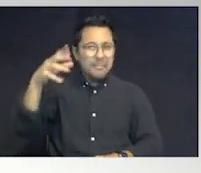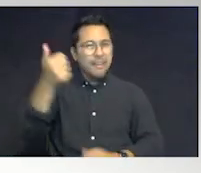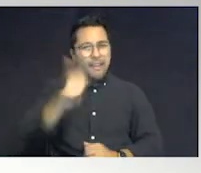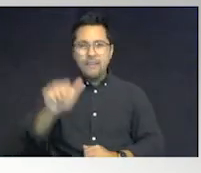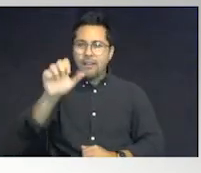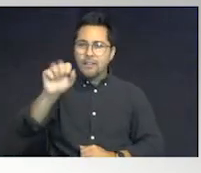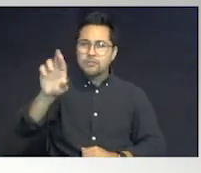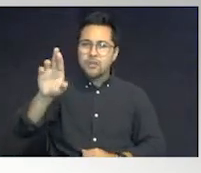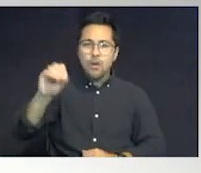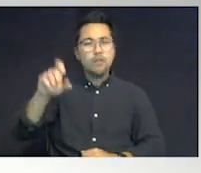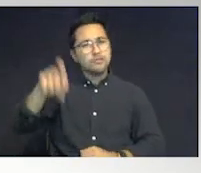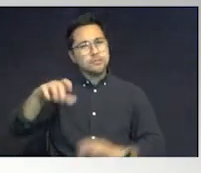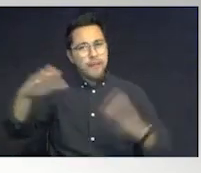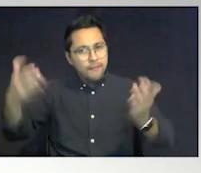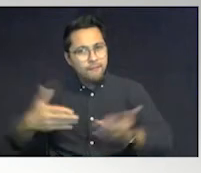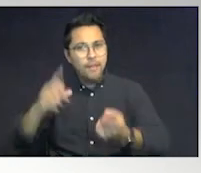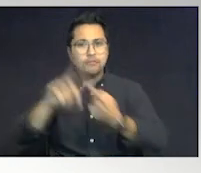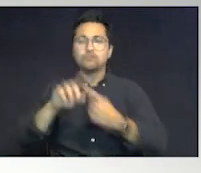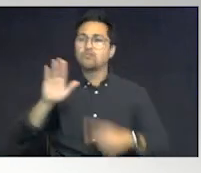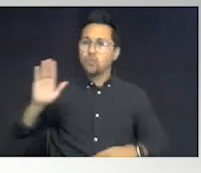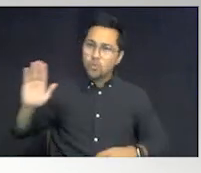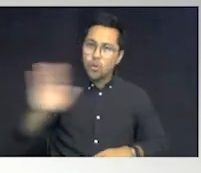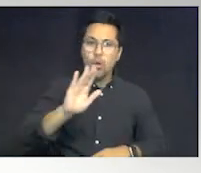be invited to your IEP meeting.